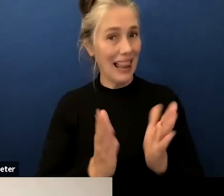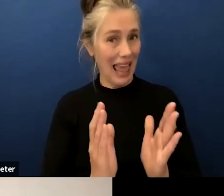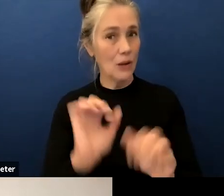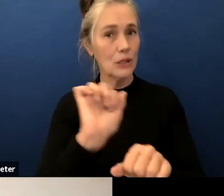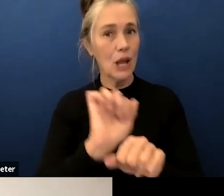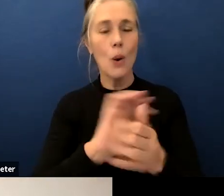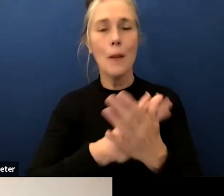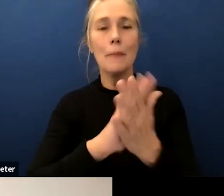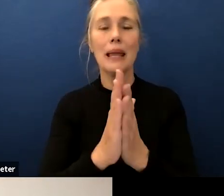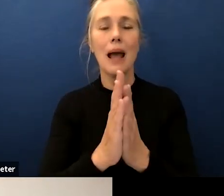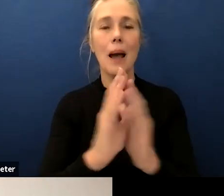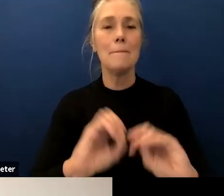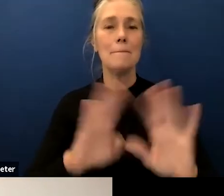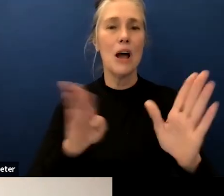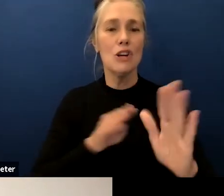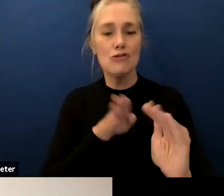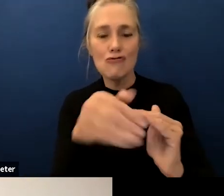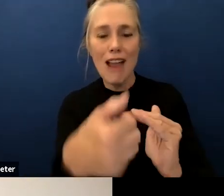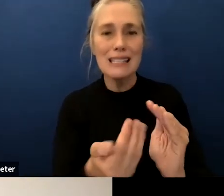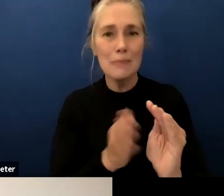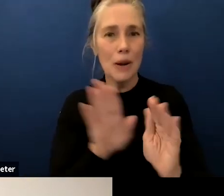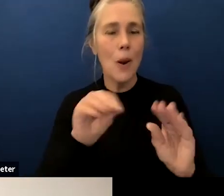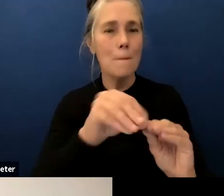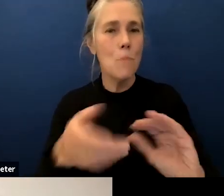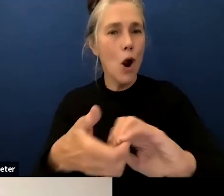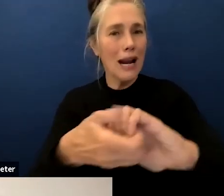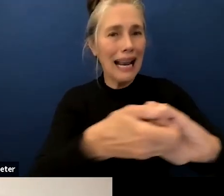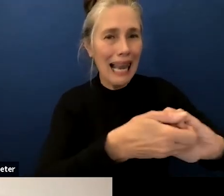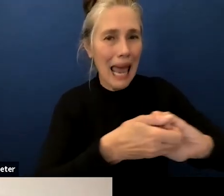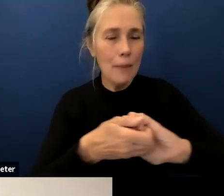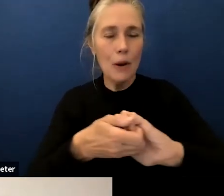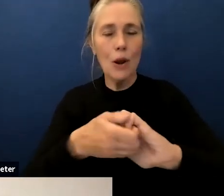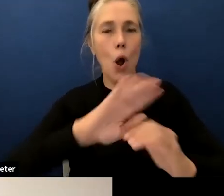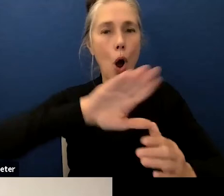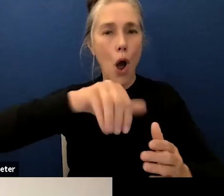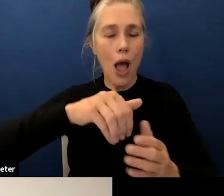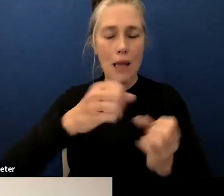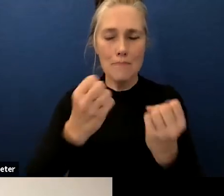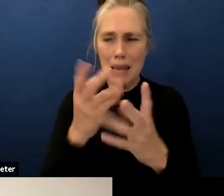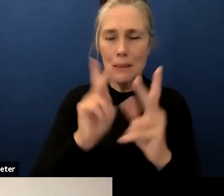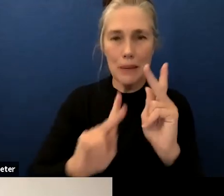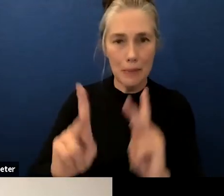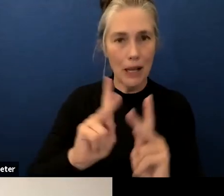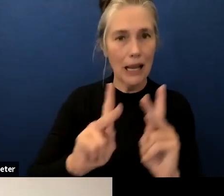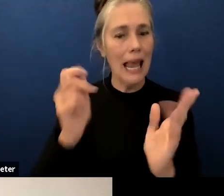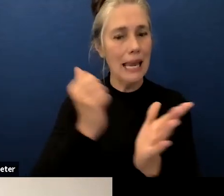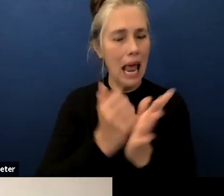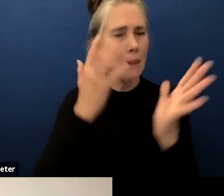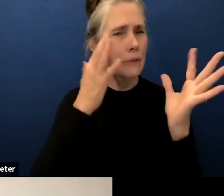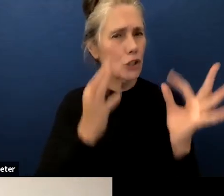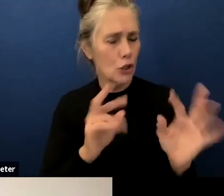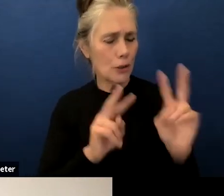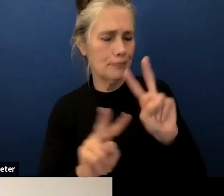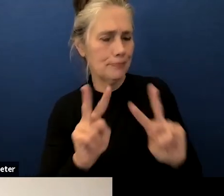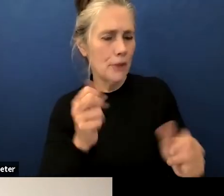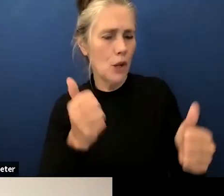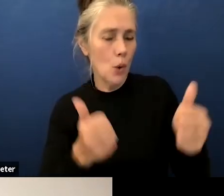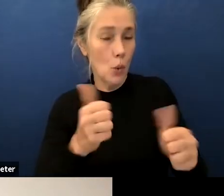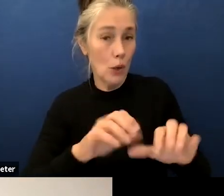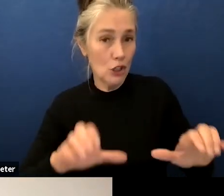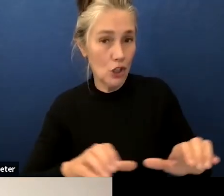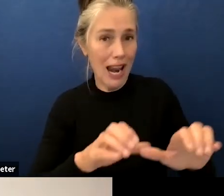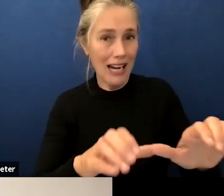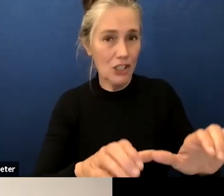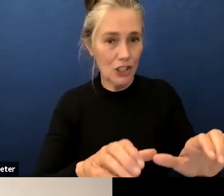a collaborative process where everyone can help determine which actions need to be taken to better serve our students